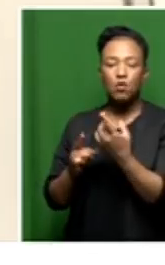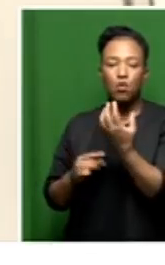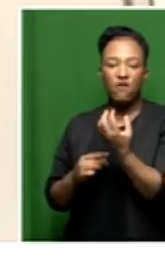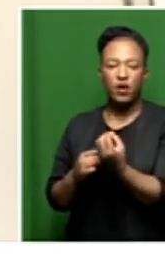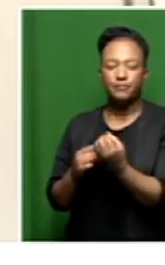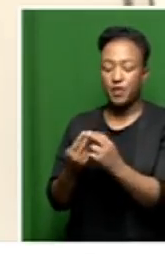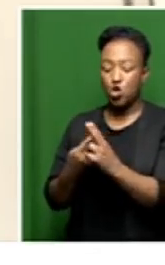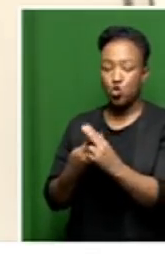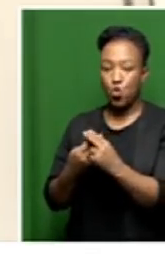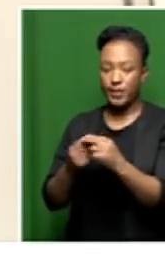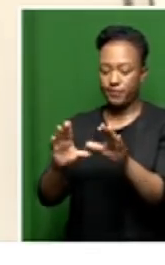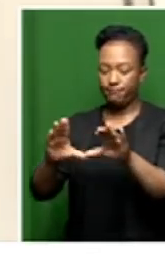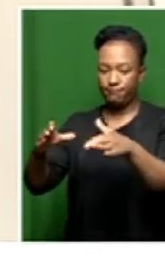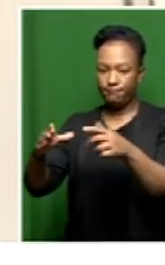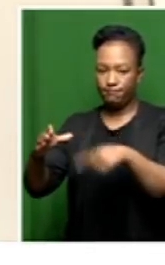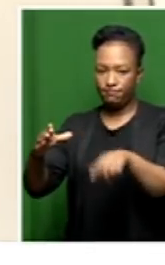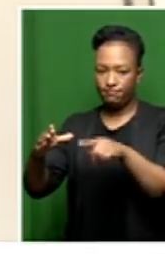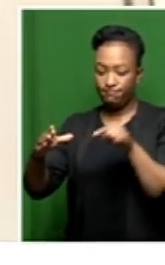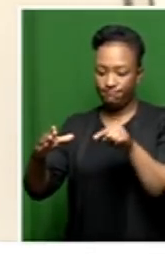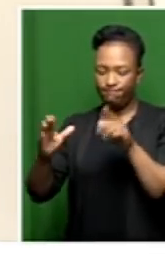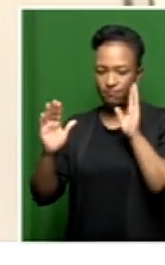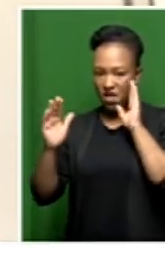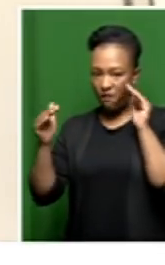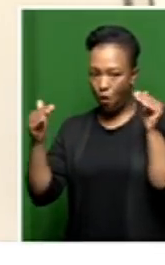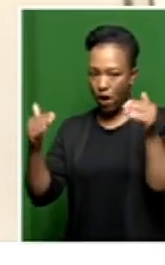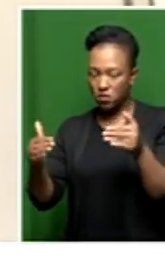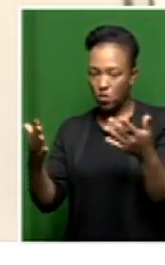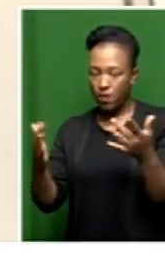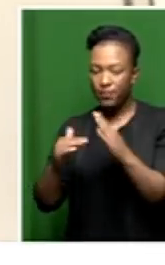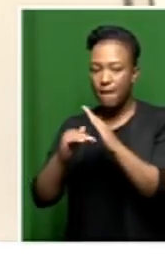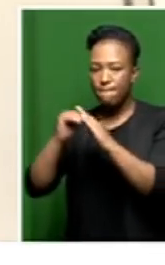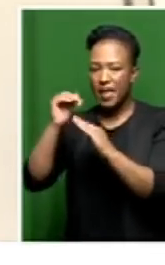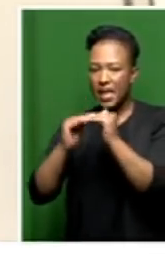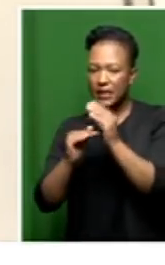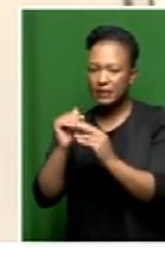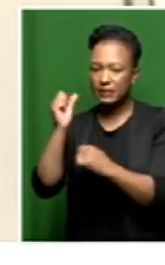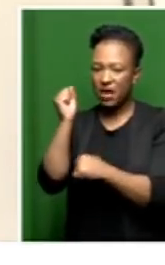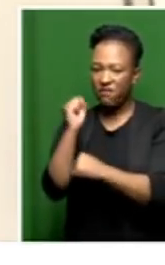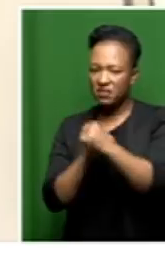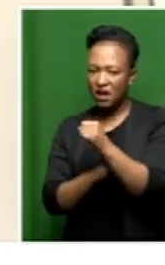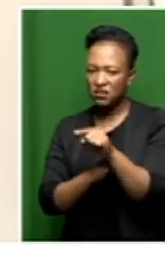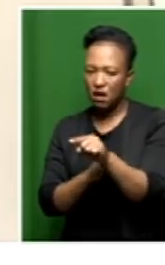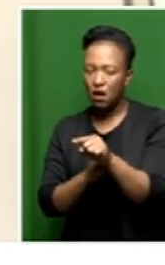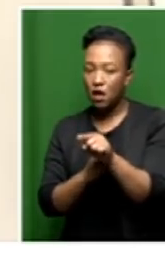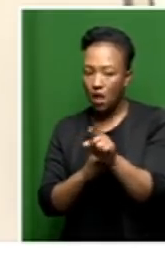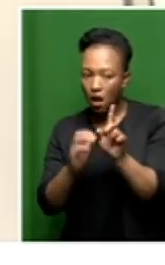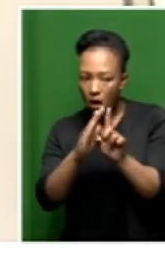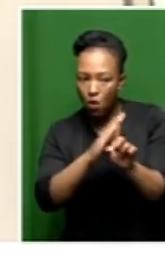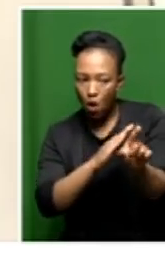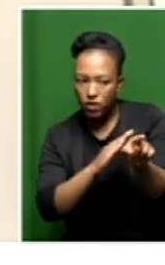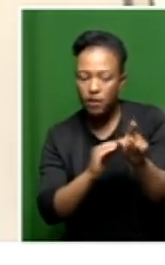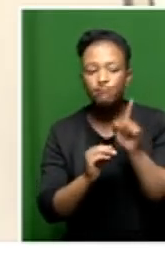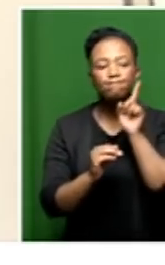that focuses on infrastructure. And they go there to check on those